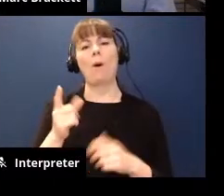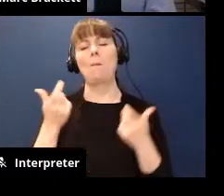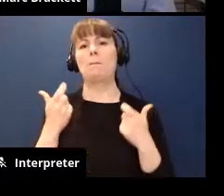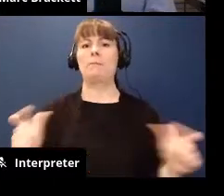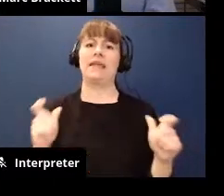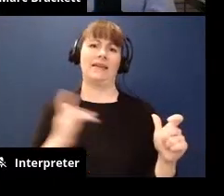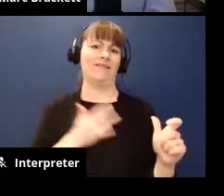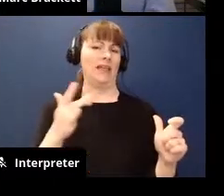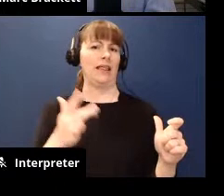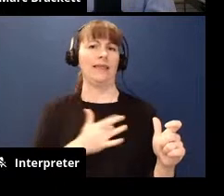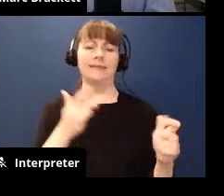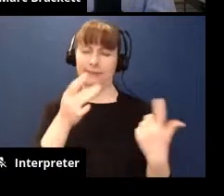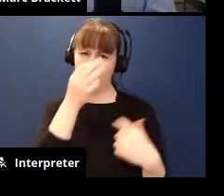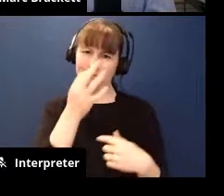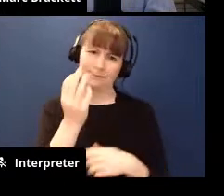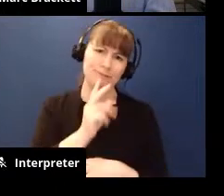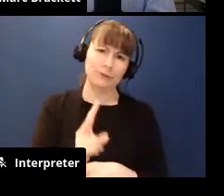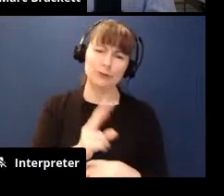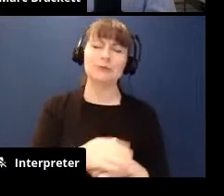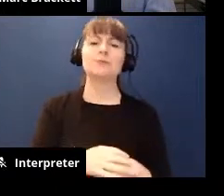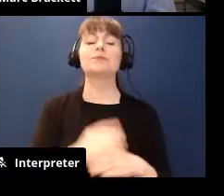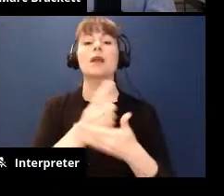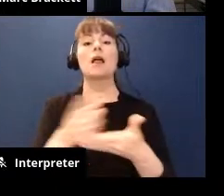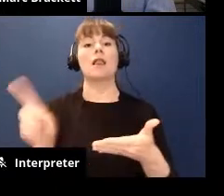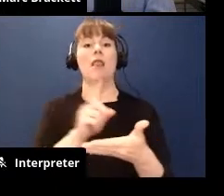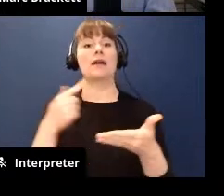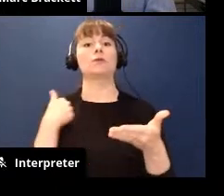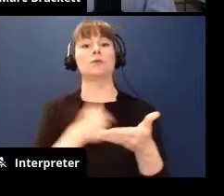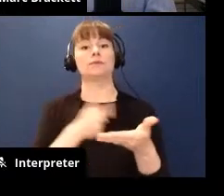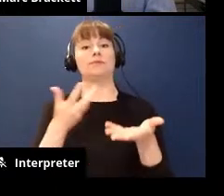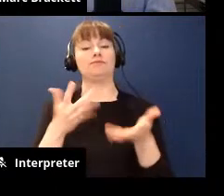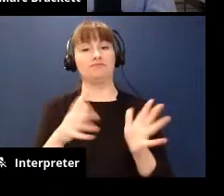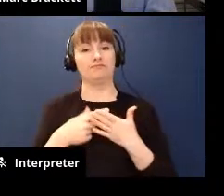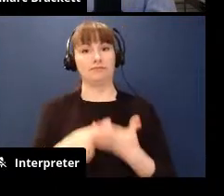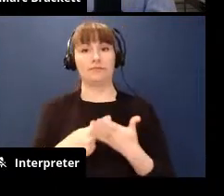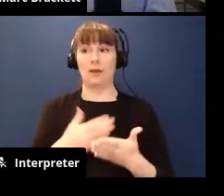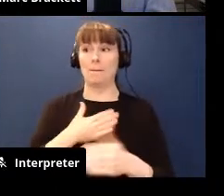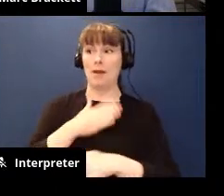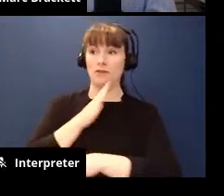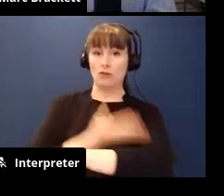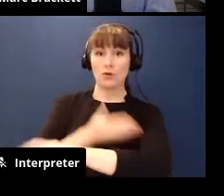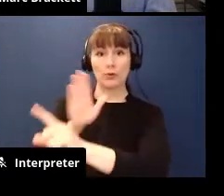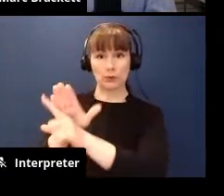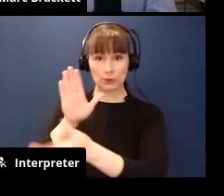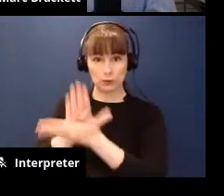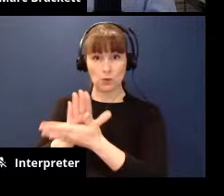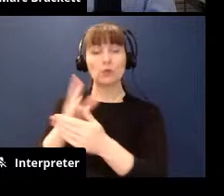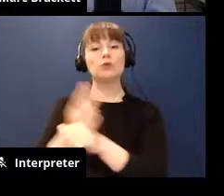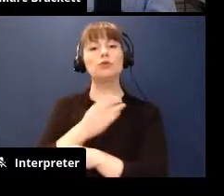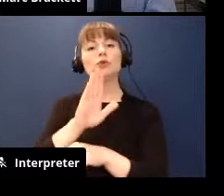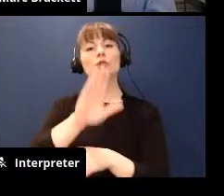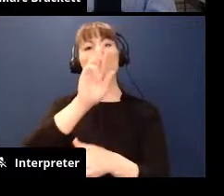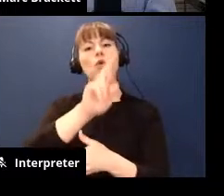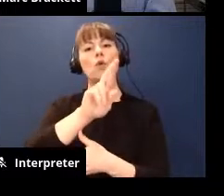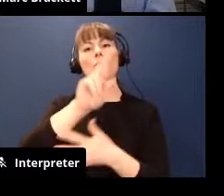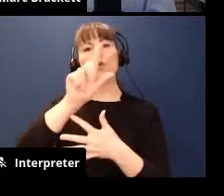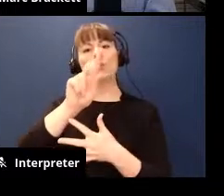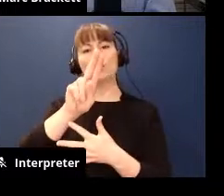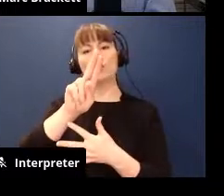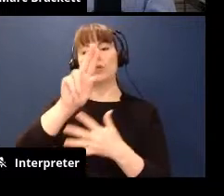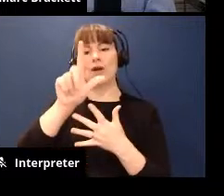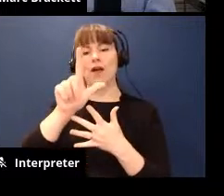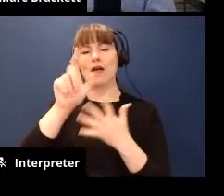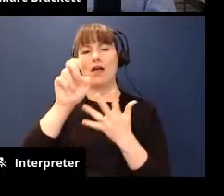and last week we talked about how my daughter's school uses your ruler framework and you